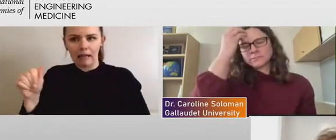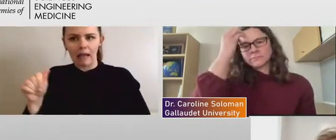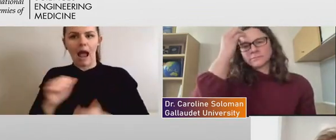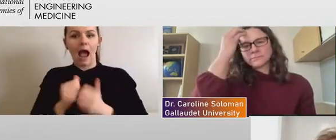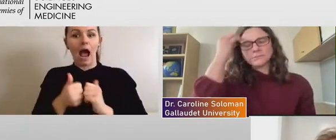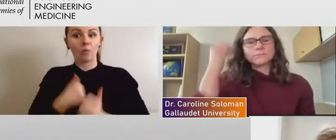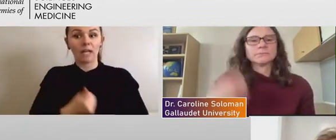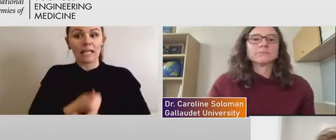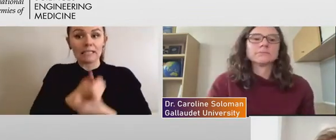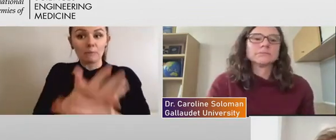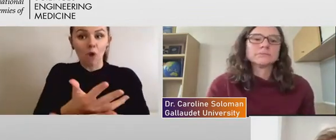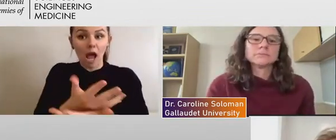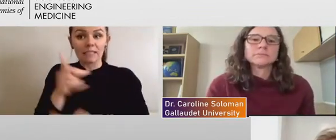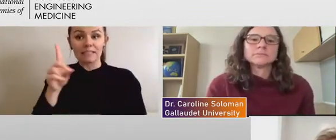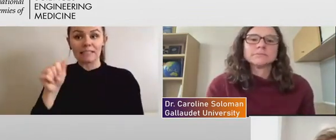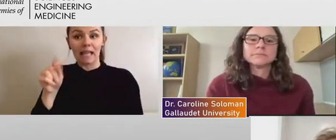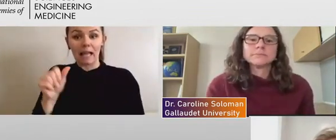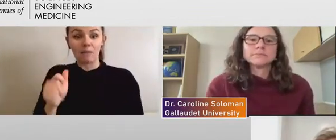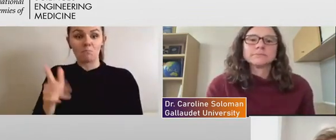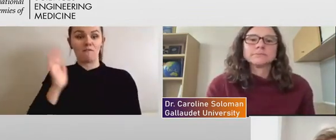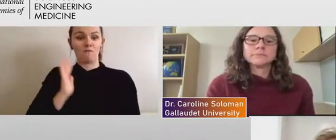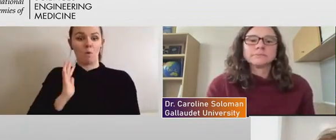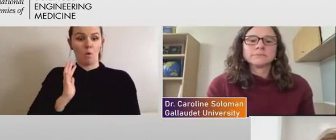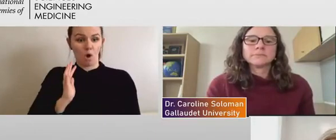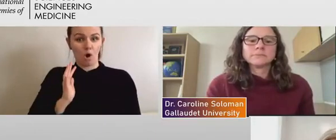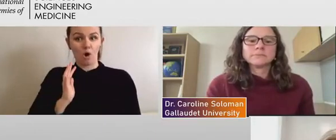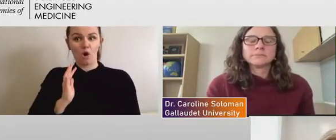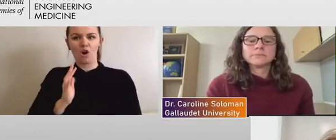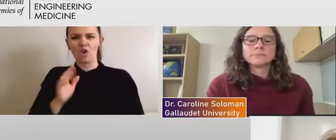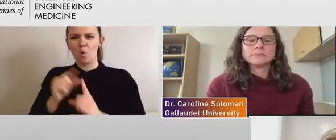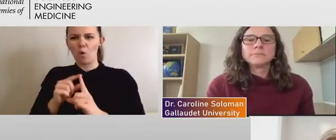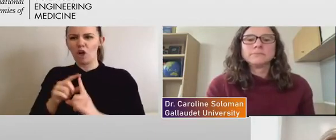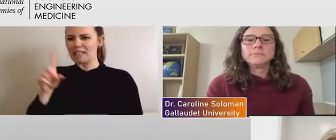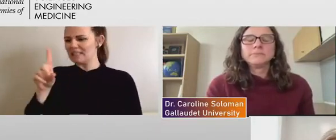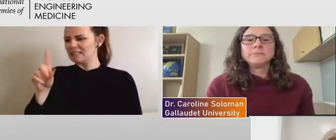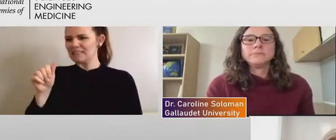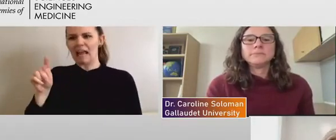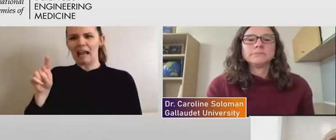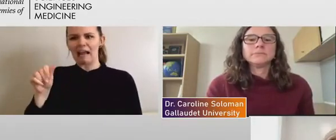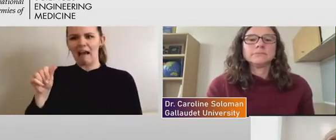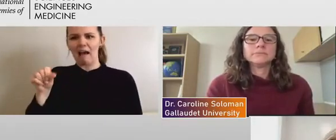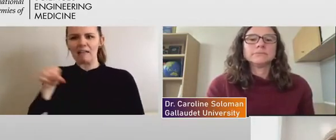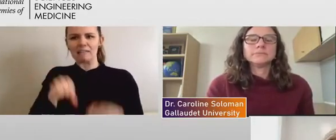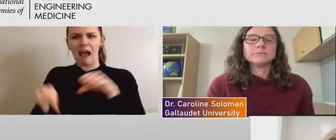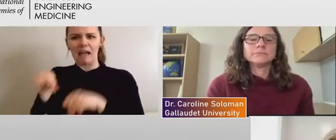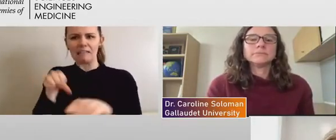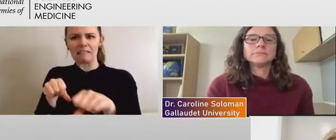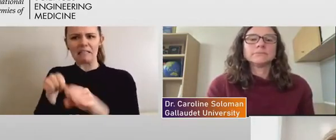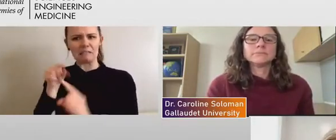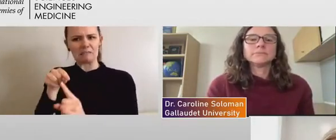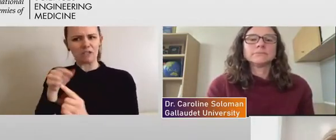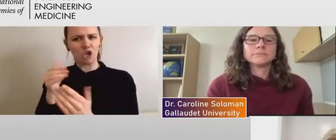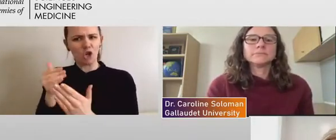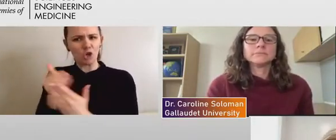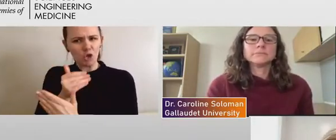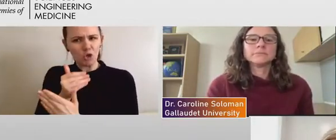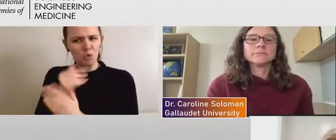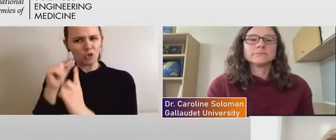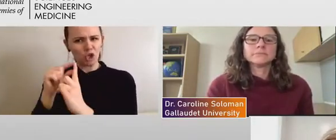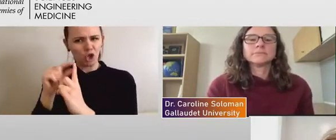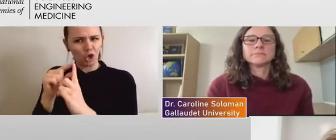really not a thing, uh, not too long ago. And so now everything is really a lot of data science.